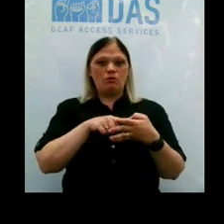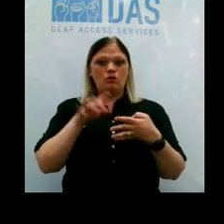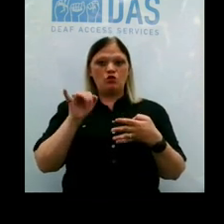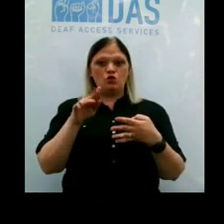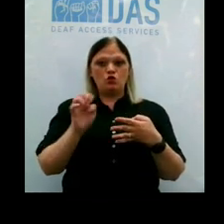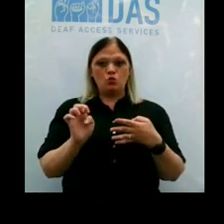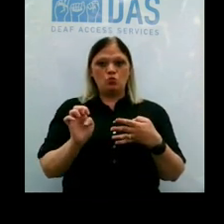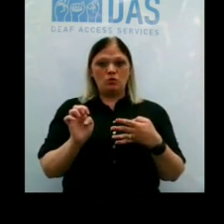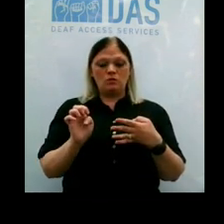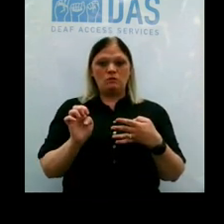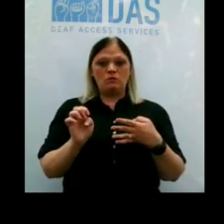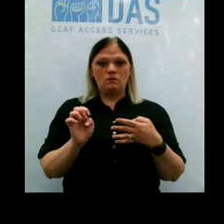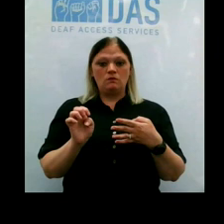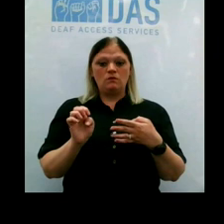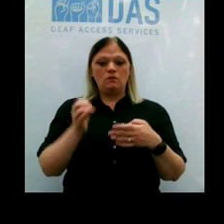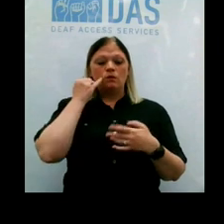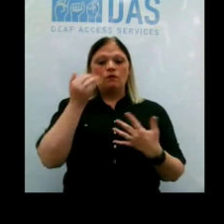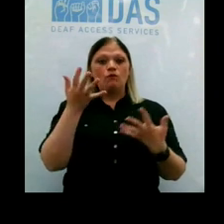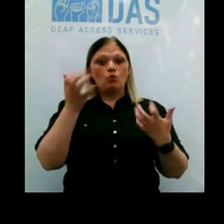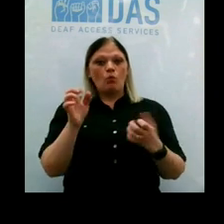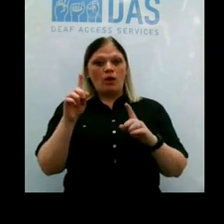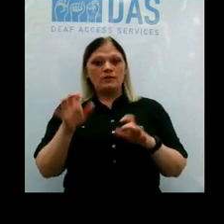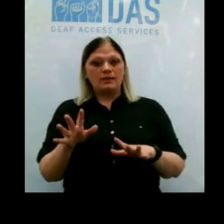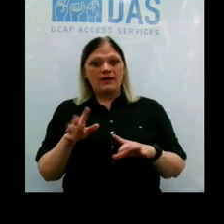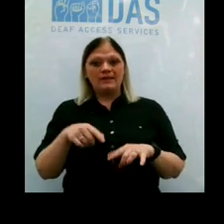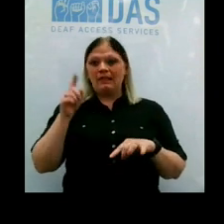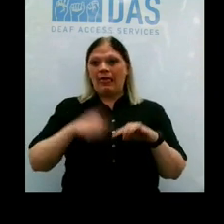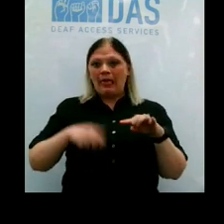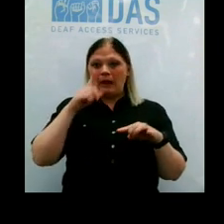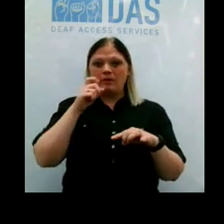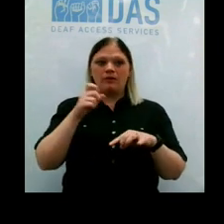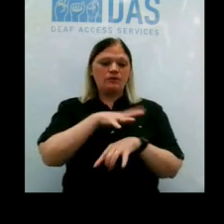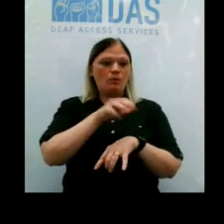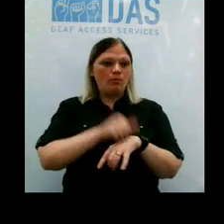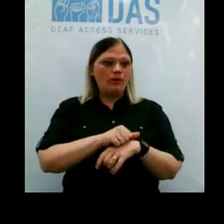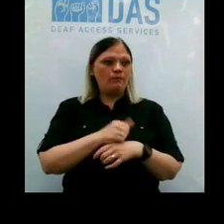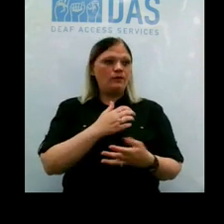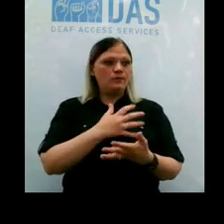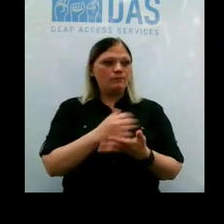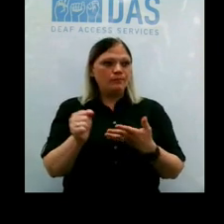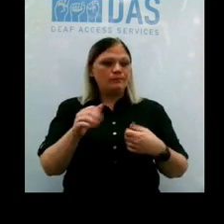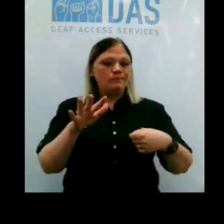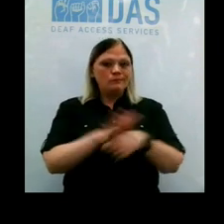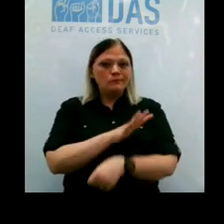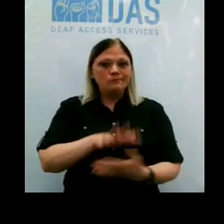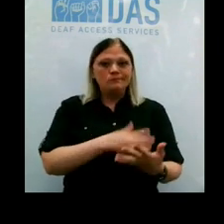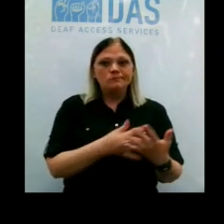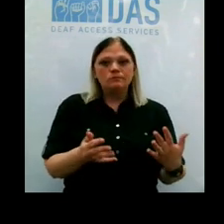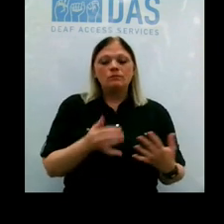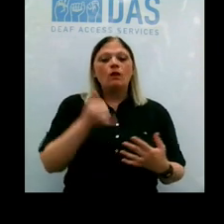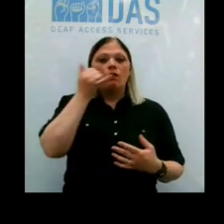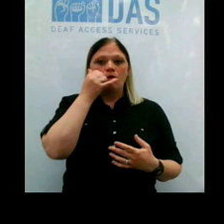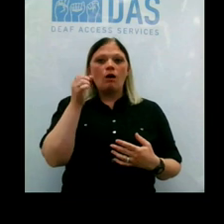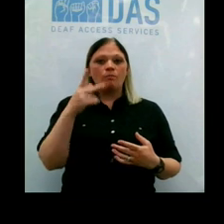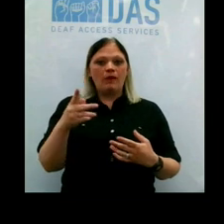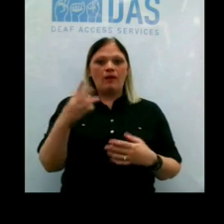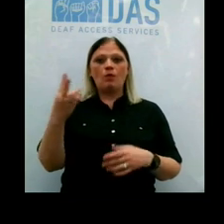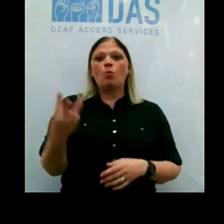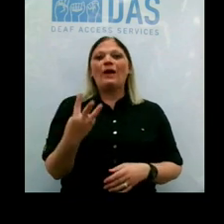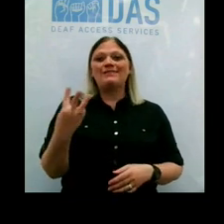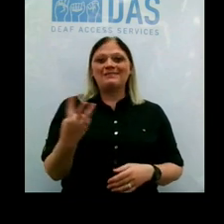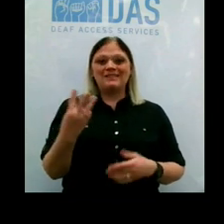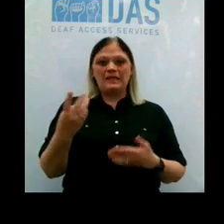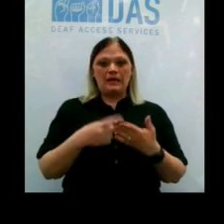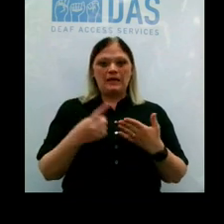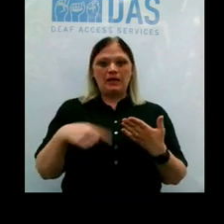So if you wanted a test, you weren't able to get in, we said we were full, call back starting on Wednesday next